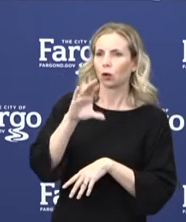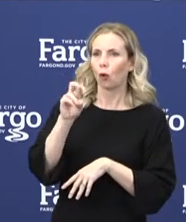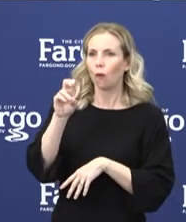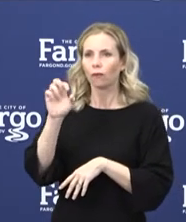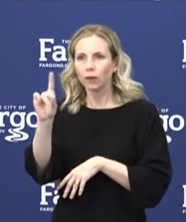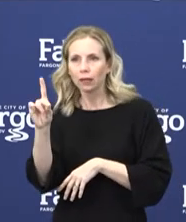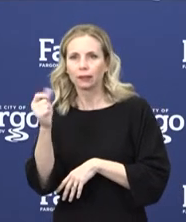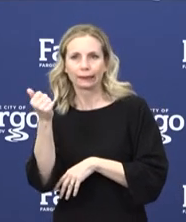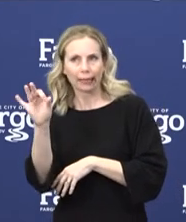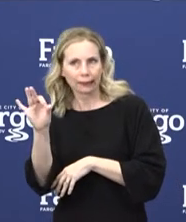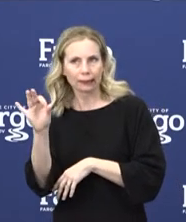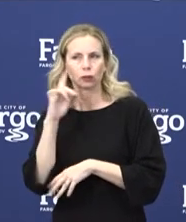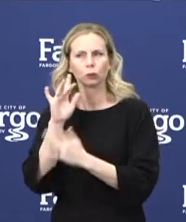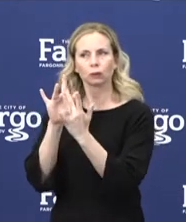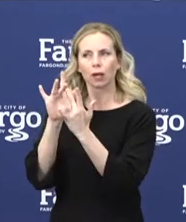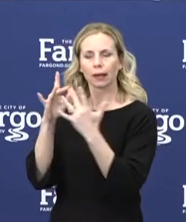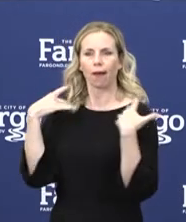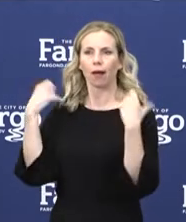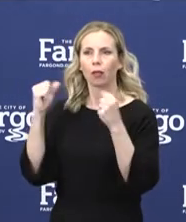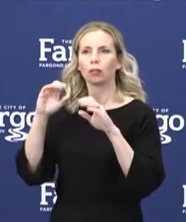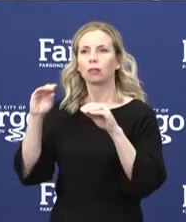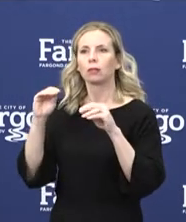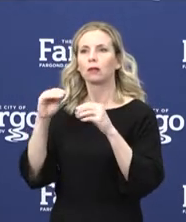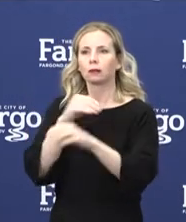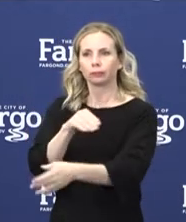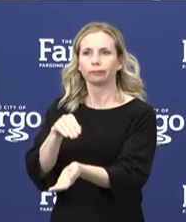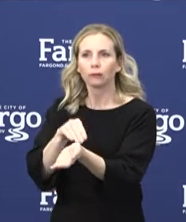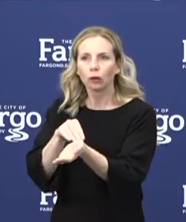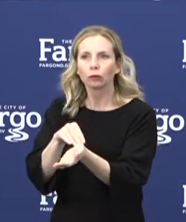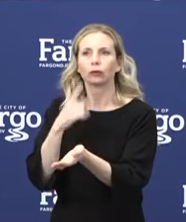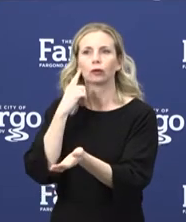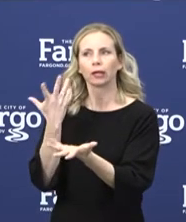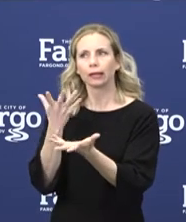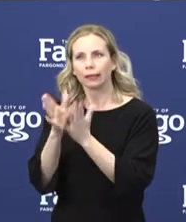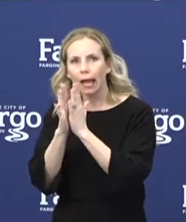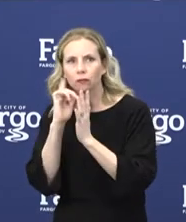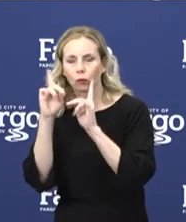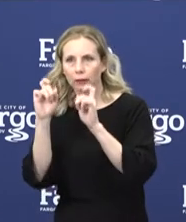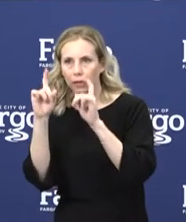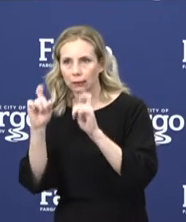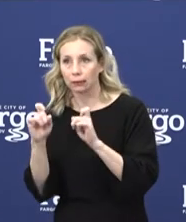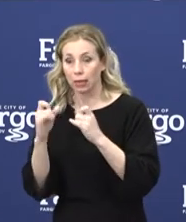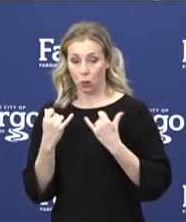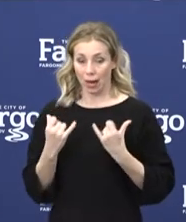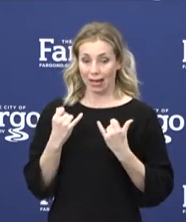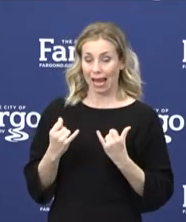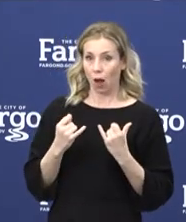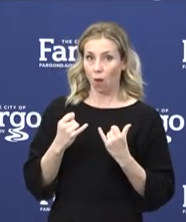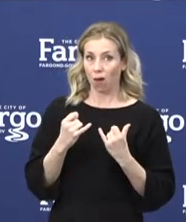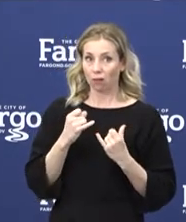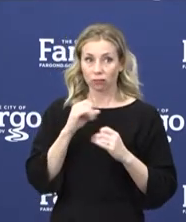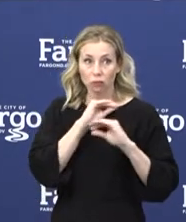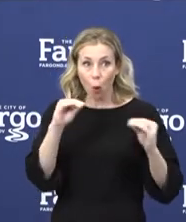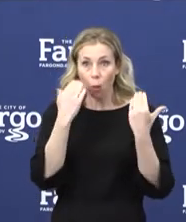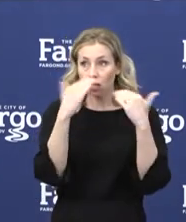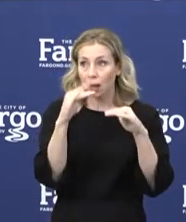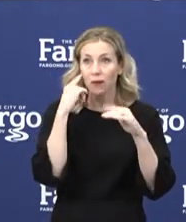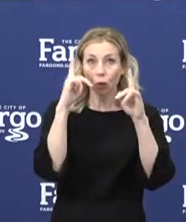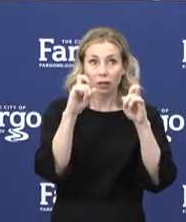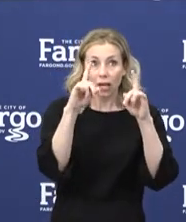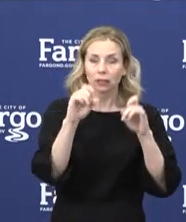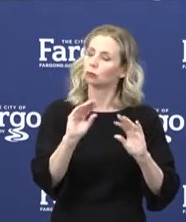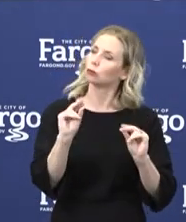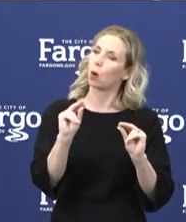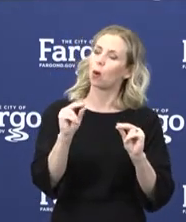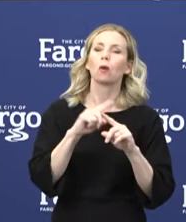contact their healthcare provider and seek testing. At this point there's not unlimited testing in our area but we expect some things will open up at